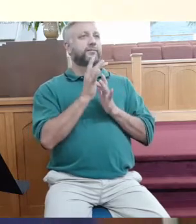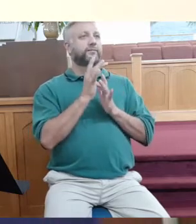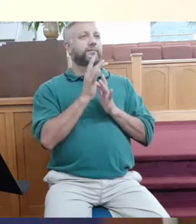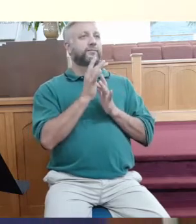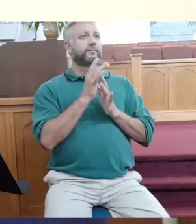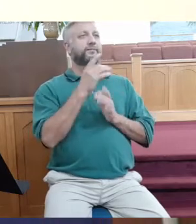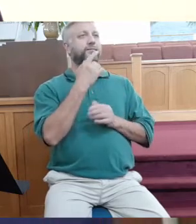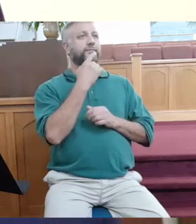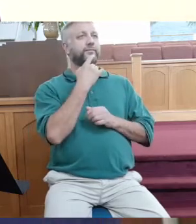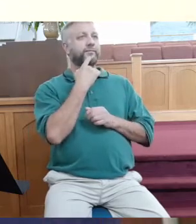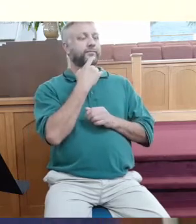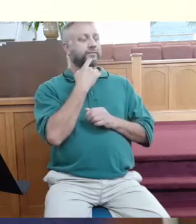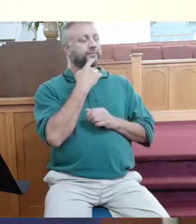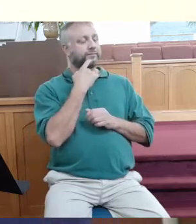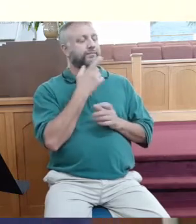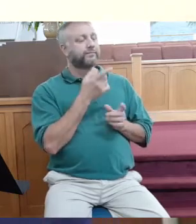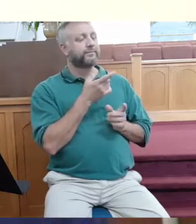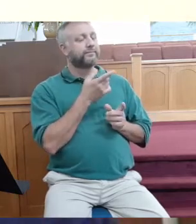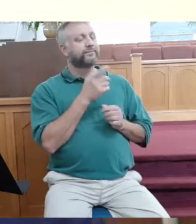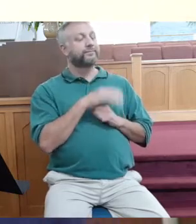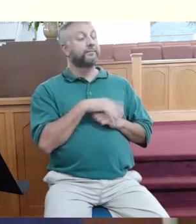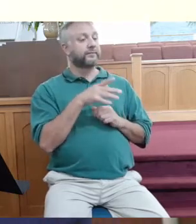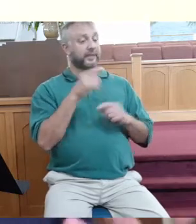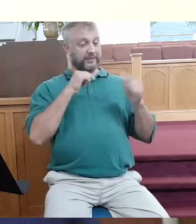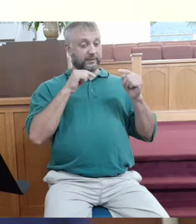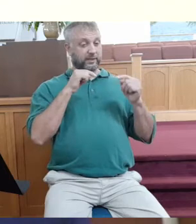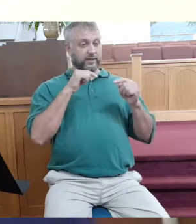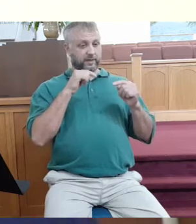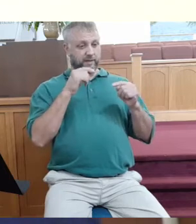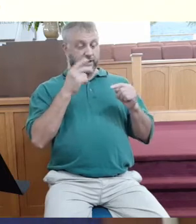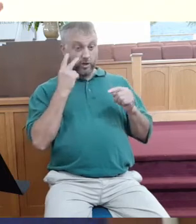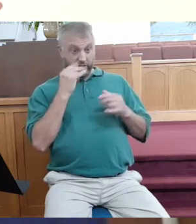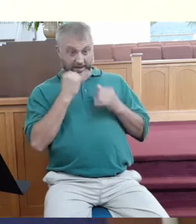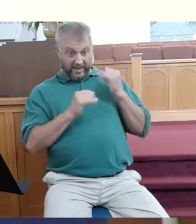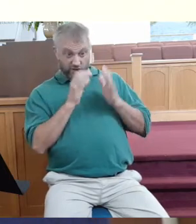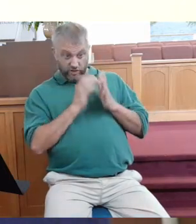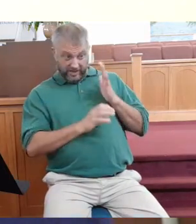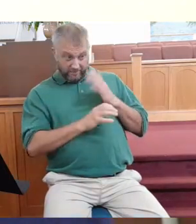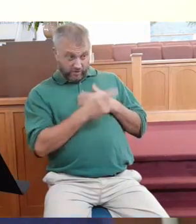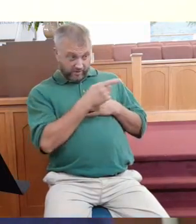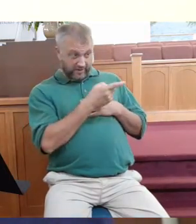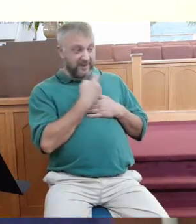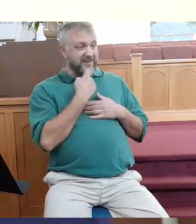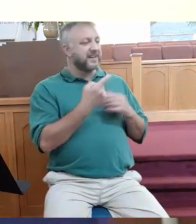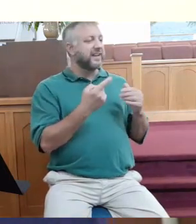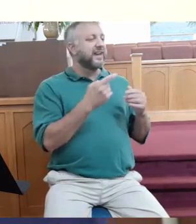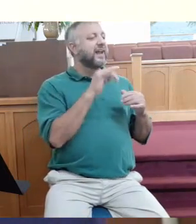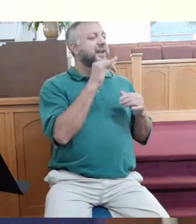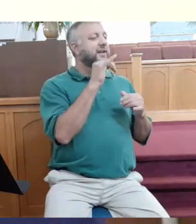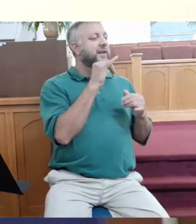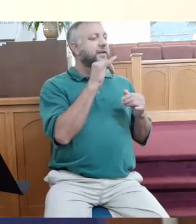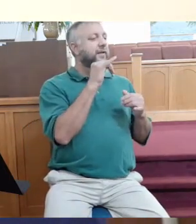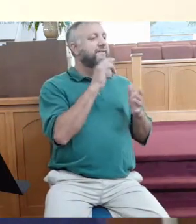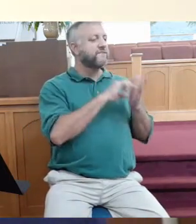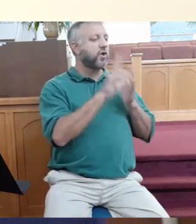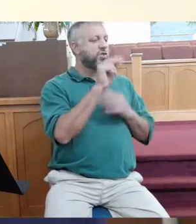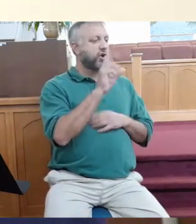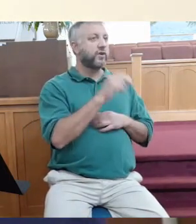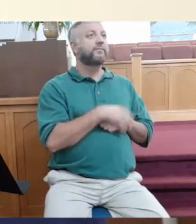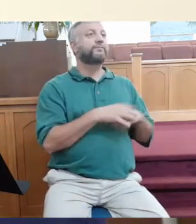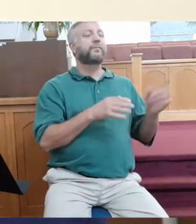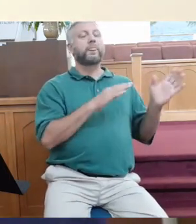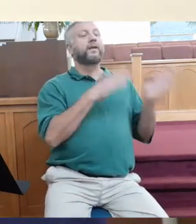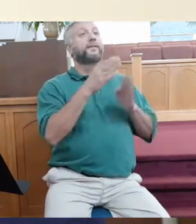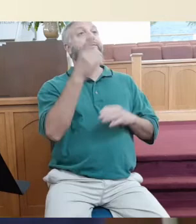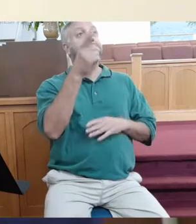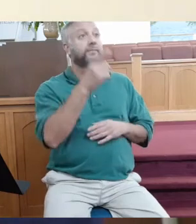He's made in other parables. As a matter of fact, if you back up to the last chapter, you see that He made it in verse 30. Many who are first will be